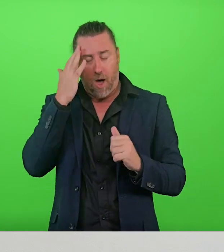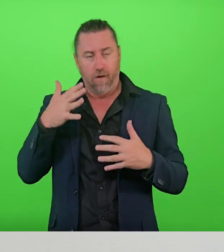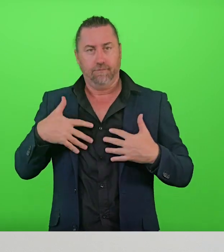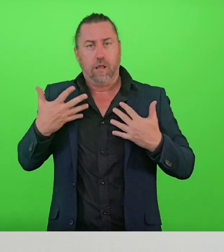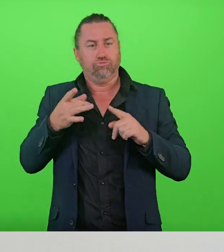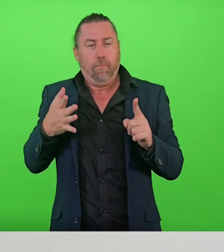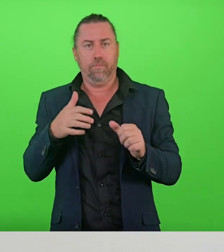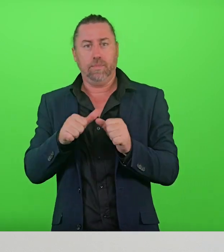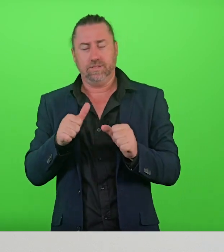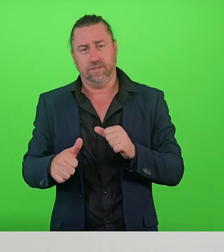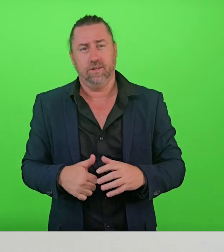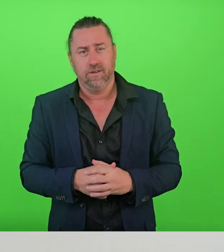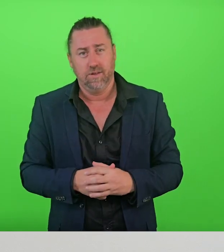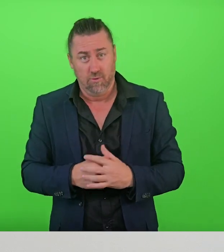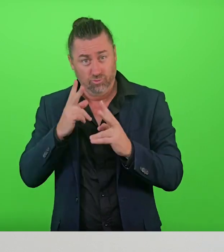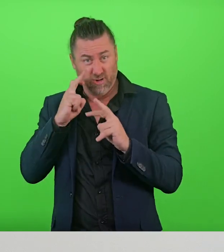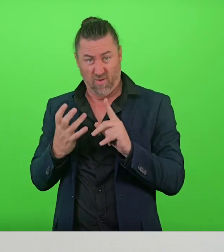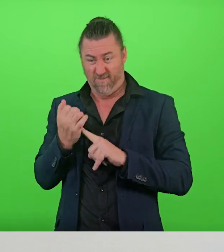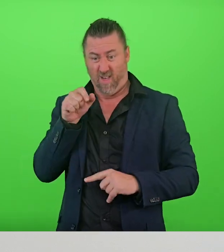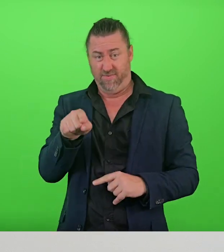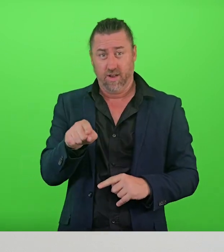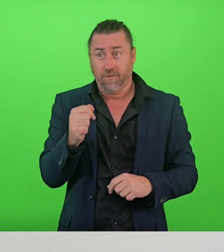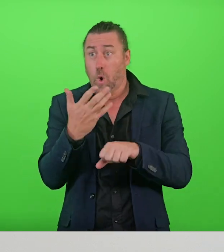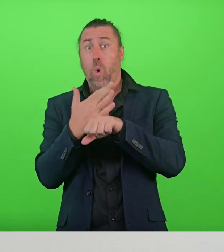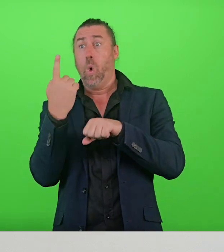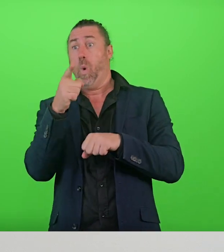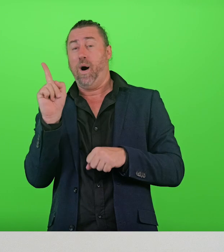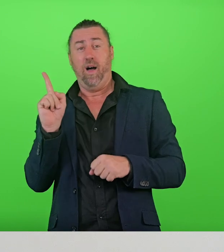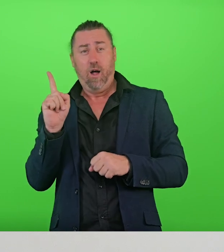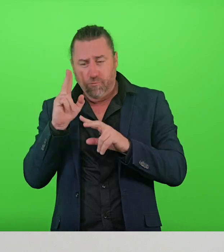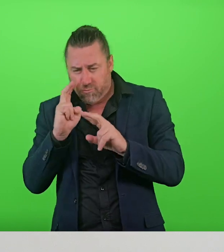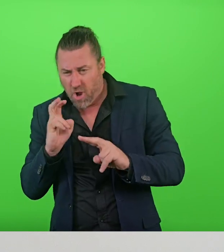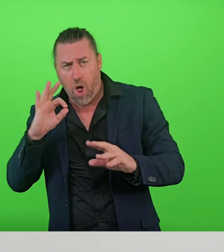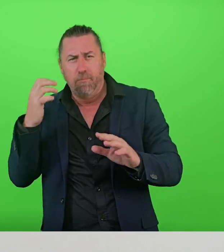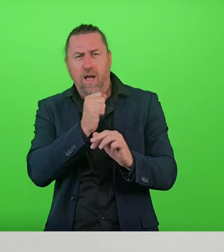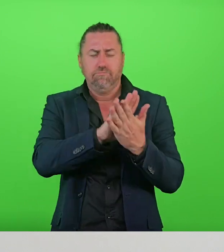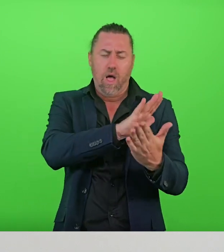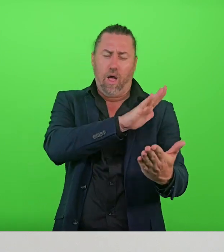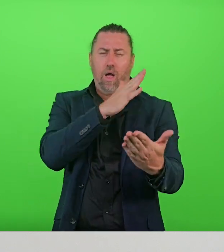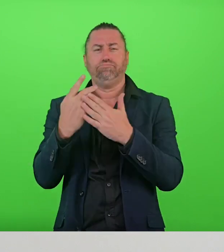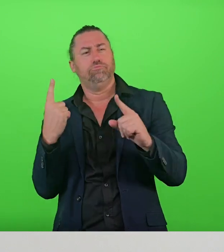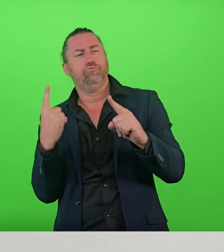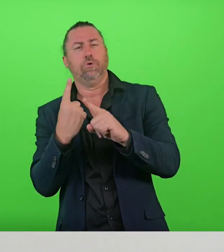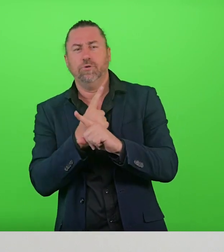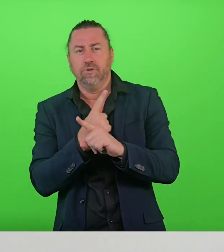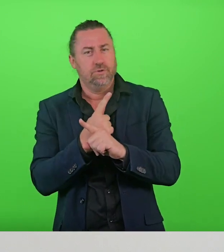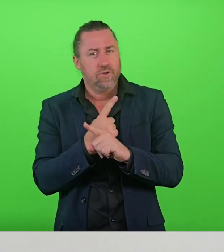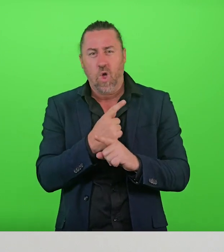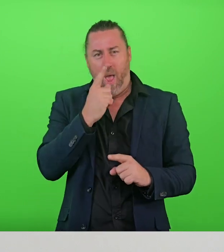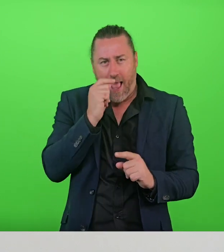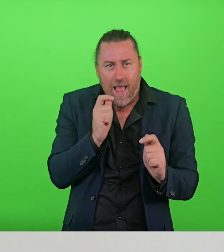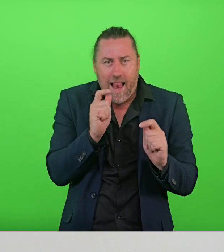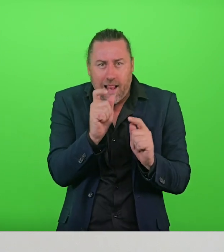And in fact, this is a new and exciting area of research. You don't have to make big changes to your diet to positively influence